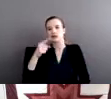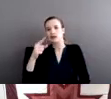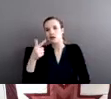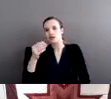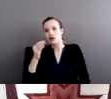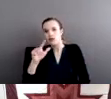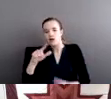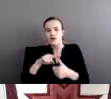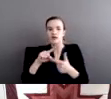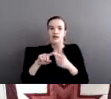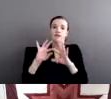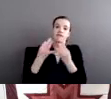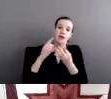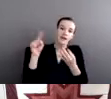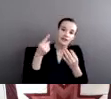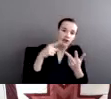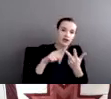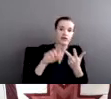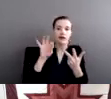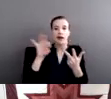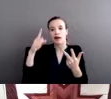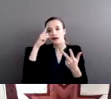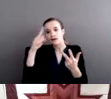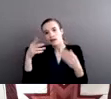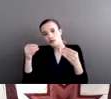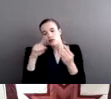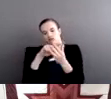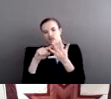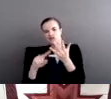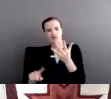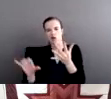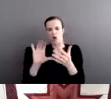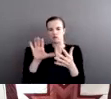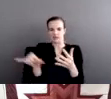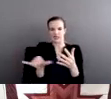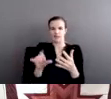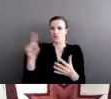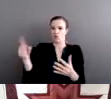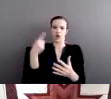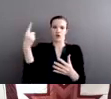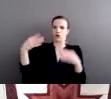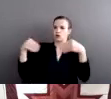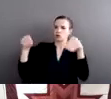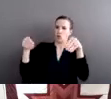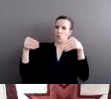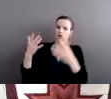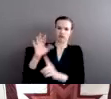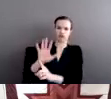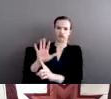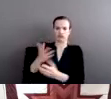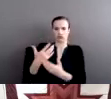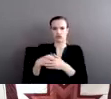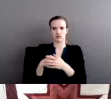There's 99-cent stores. There's all kinds of retail establishments that are sort of that $1 hook